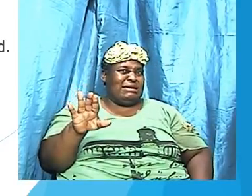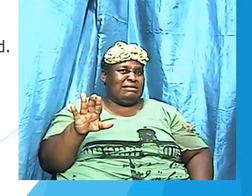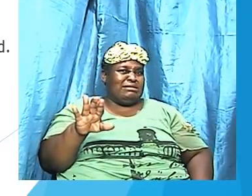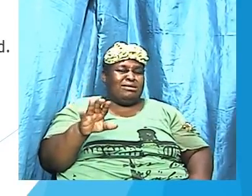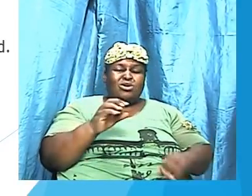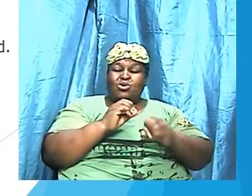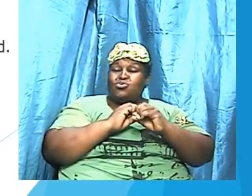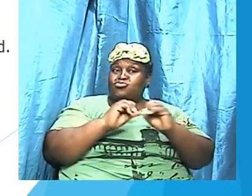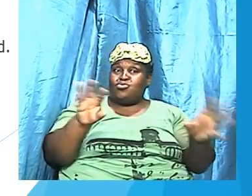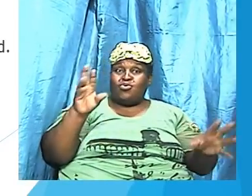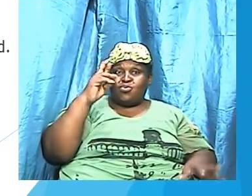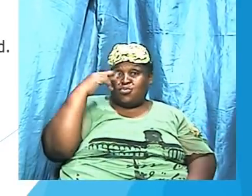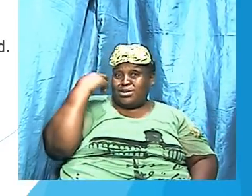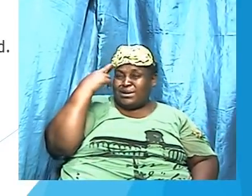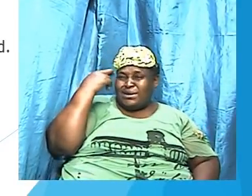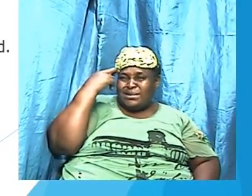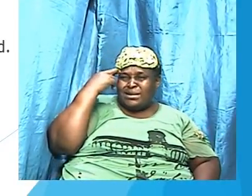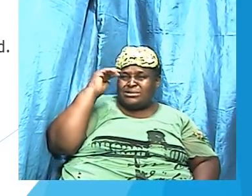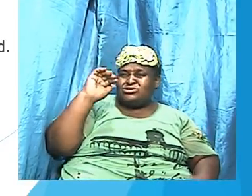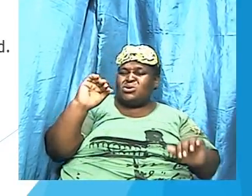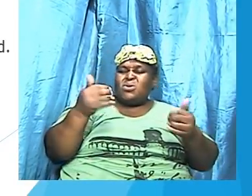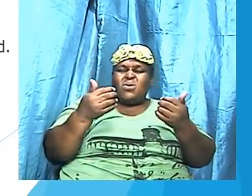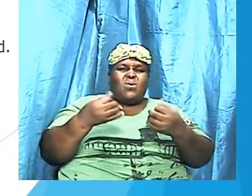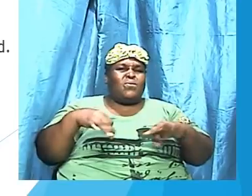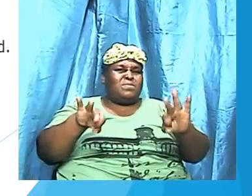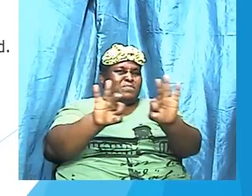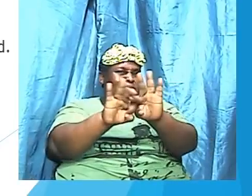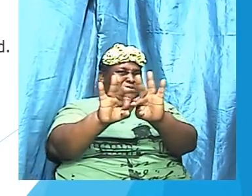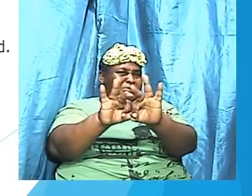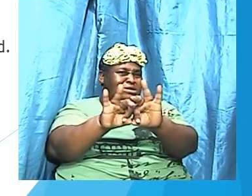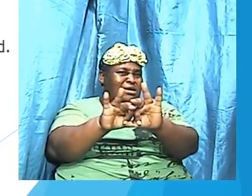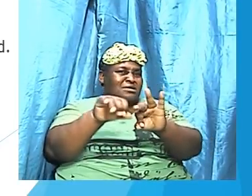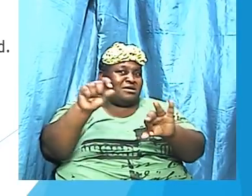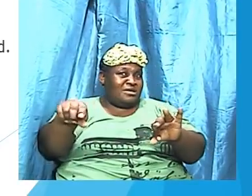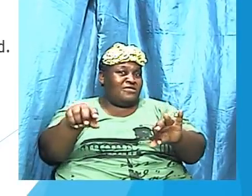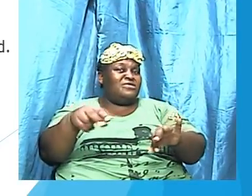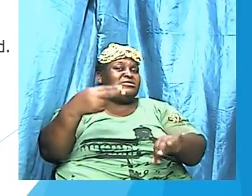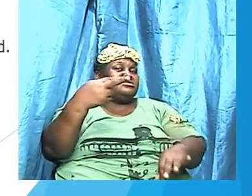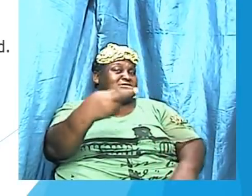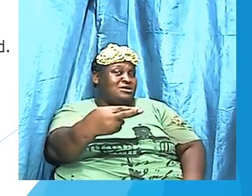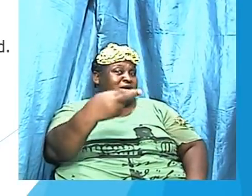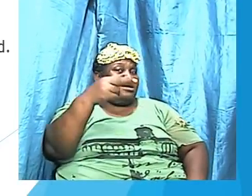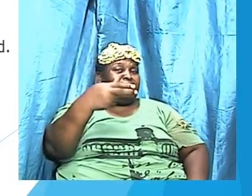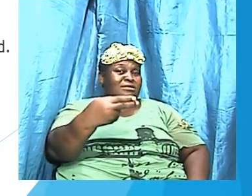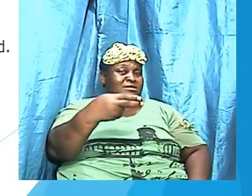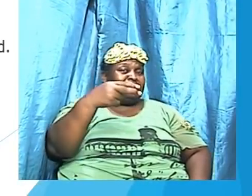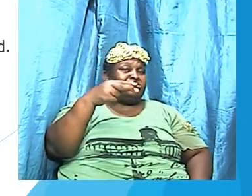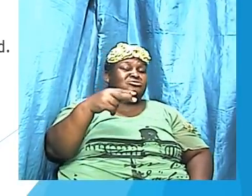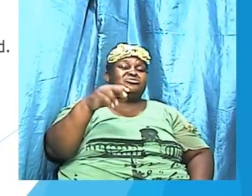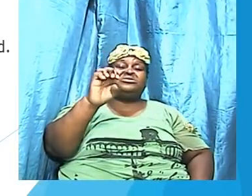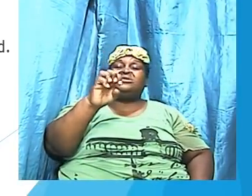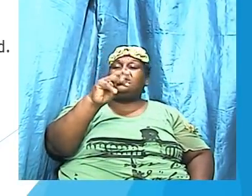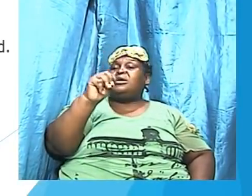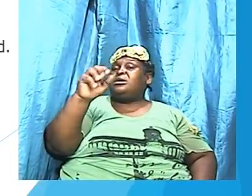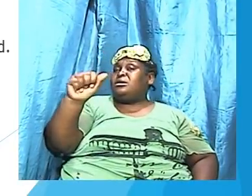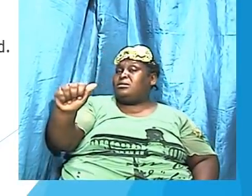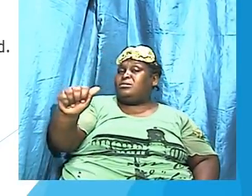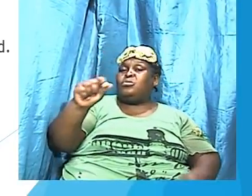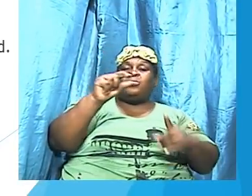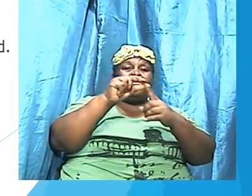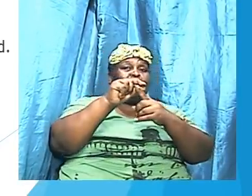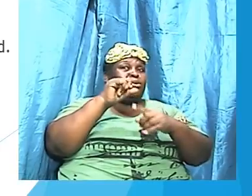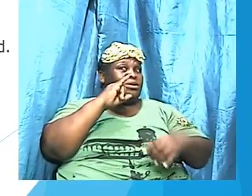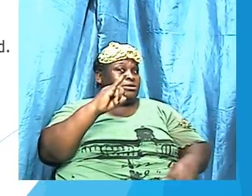recognize how important this rima word is. Very, very,